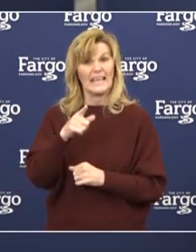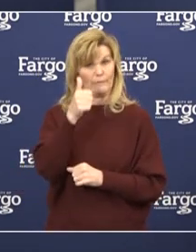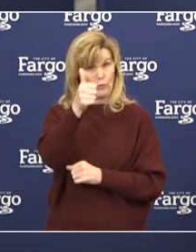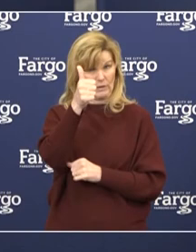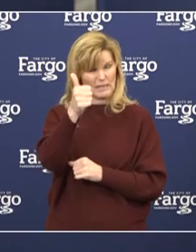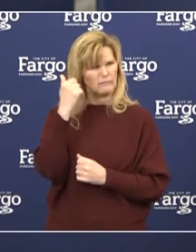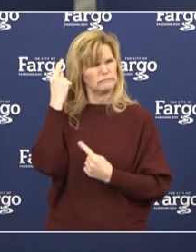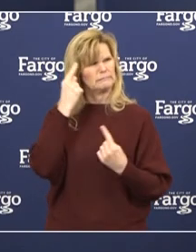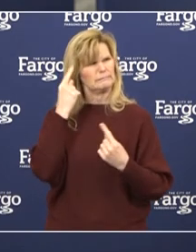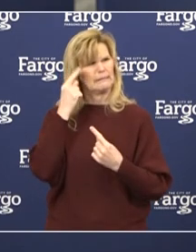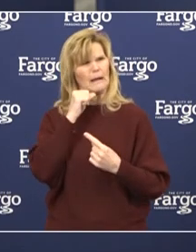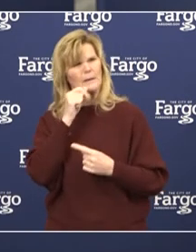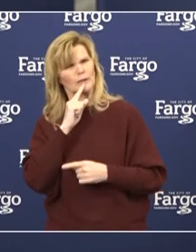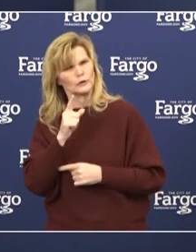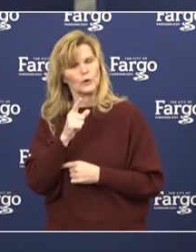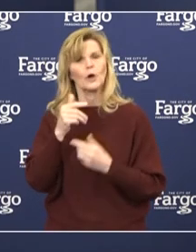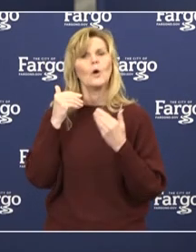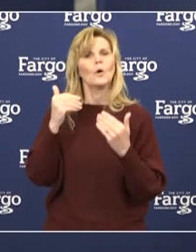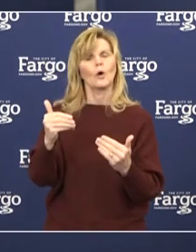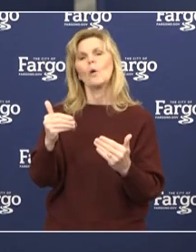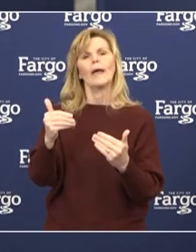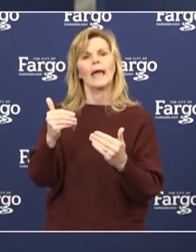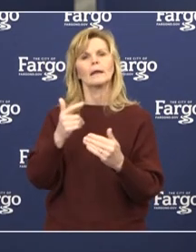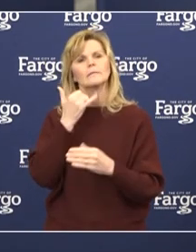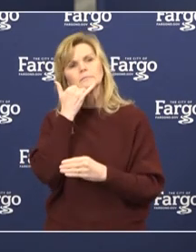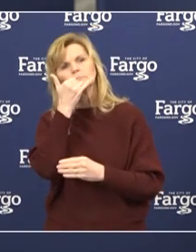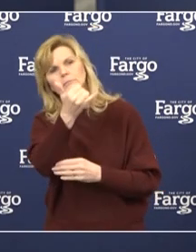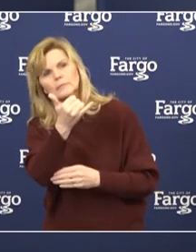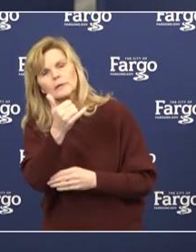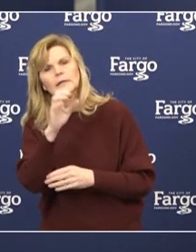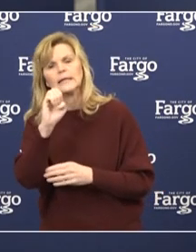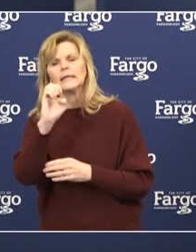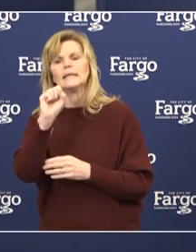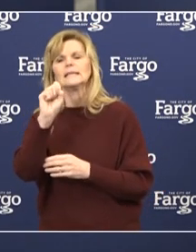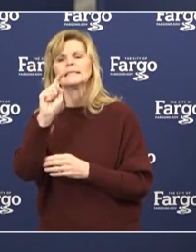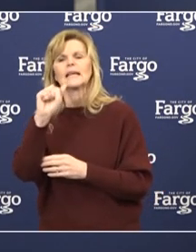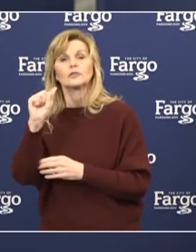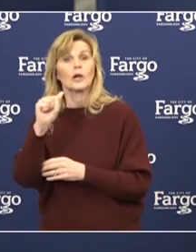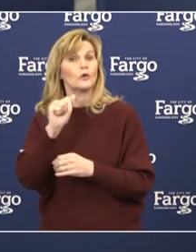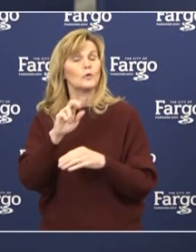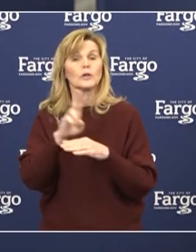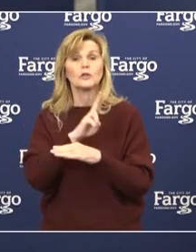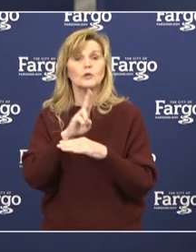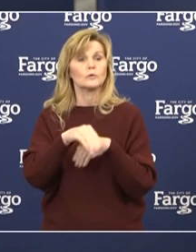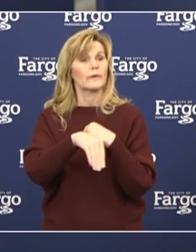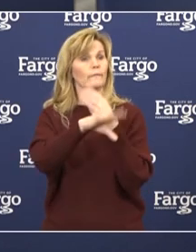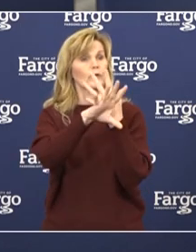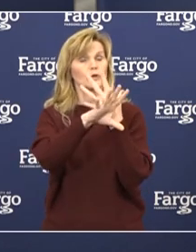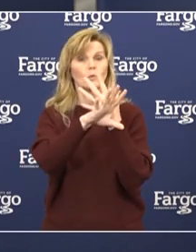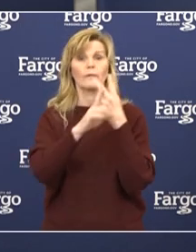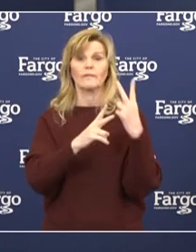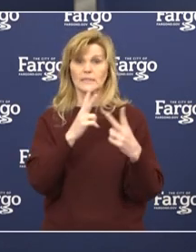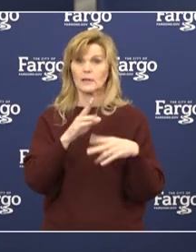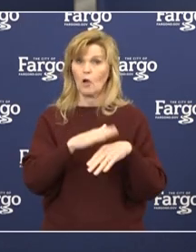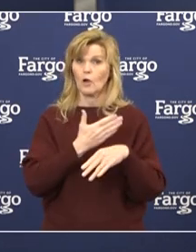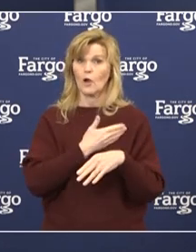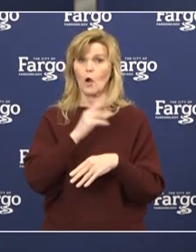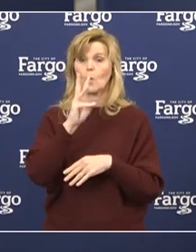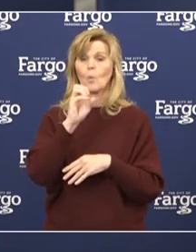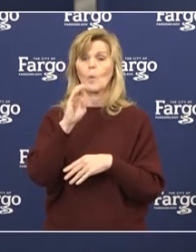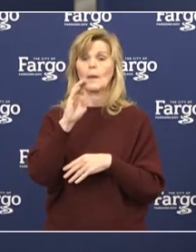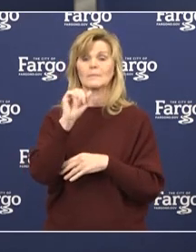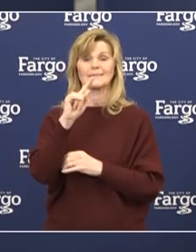people reach out. At Essentia, they can either use an e-visit or virtual visit. That's on our website, EssentiaHealth.org.